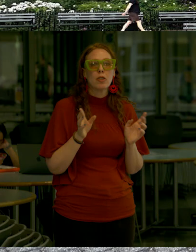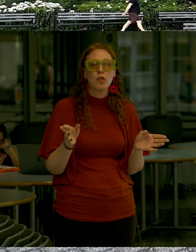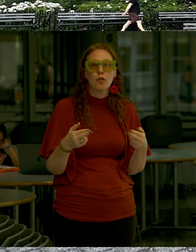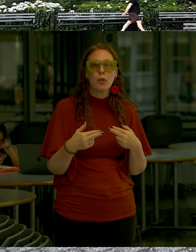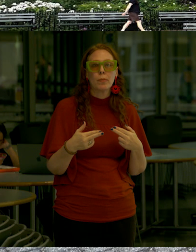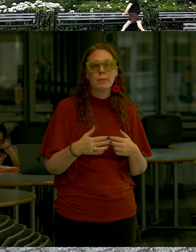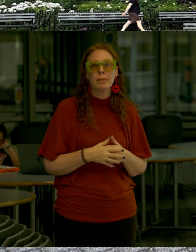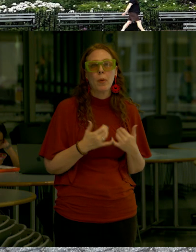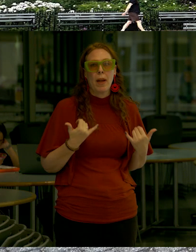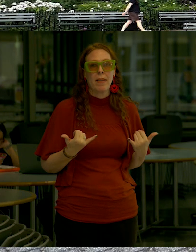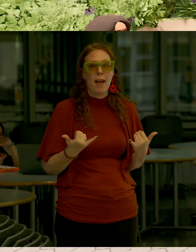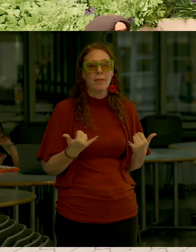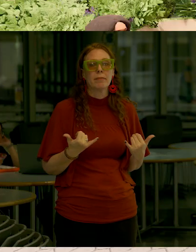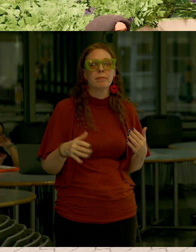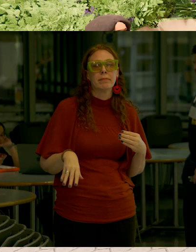existing